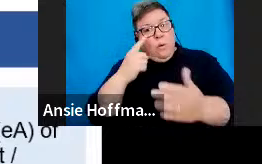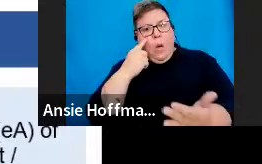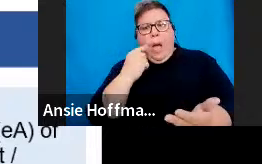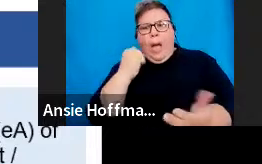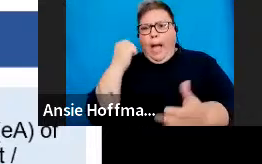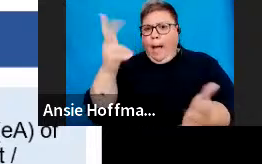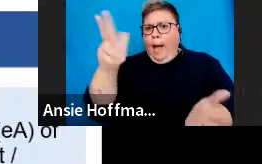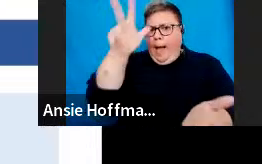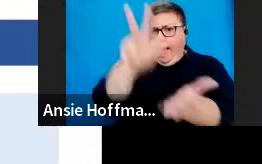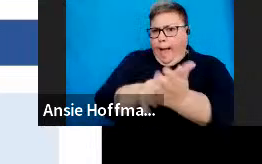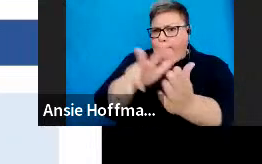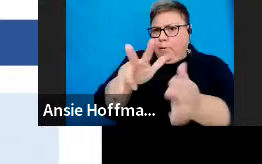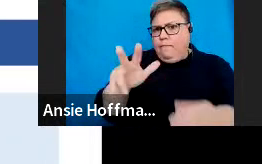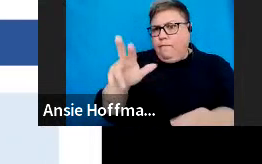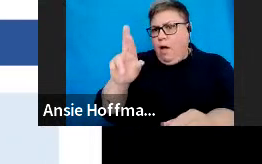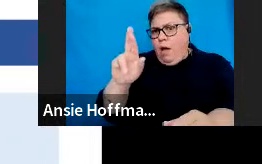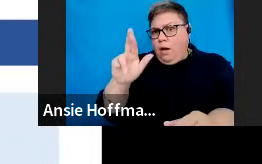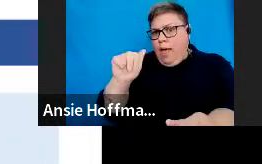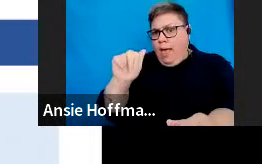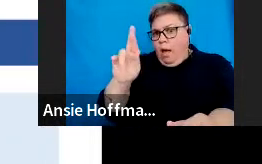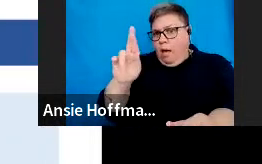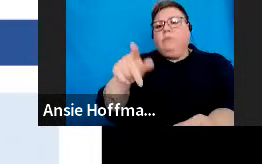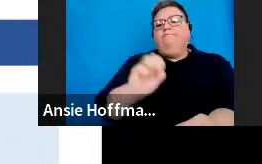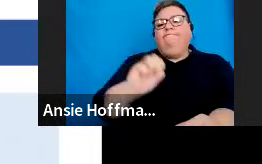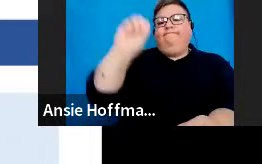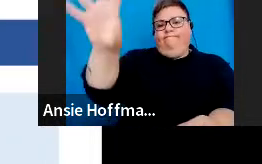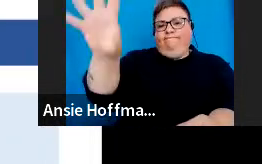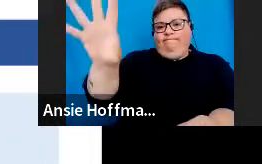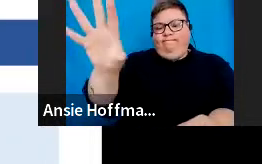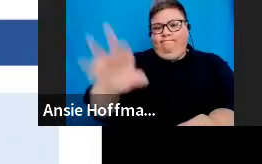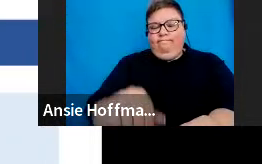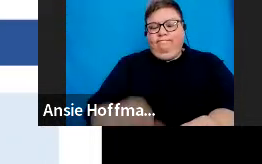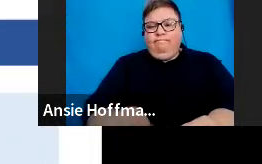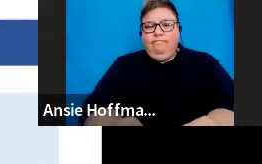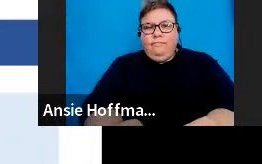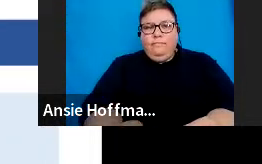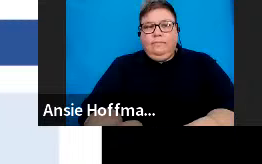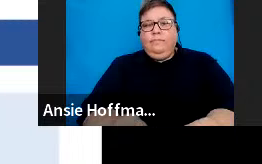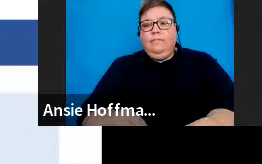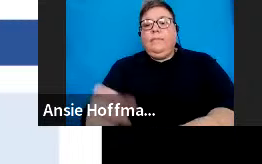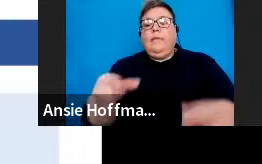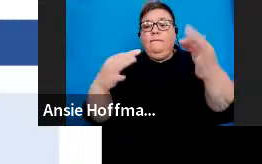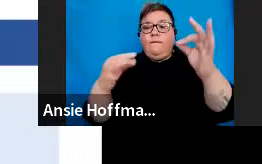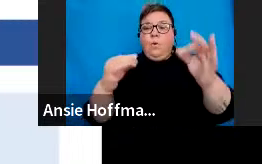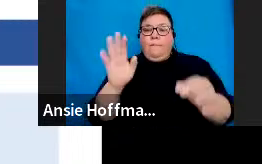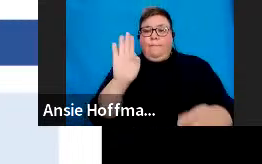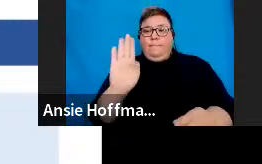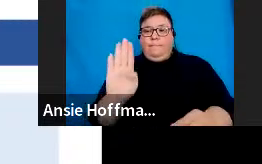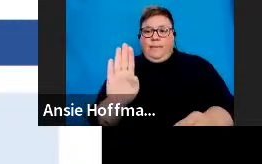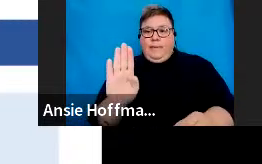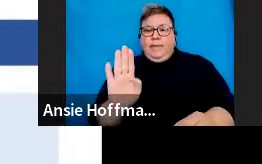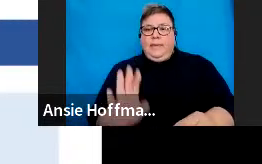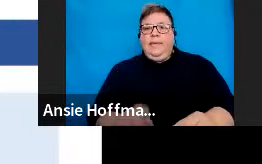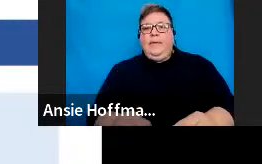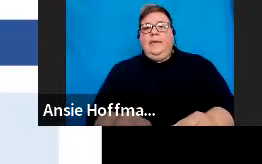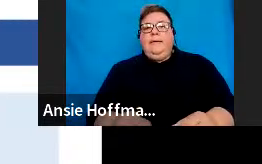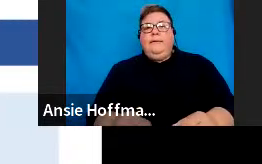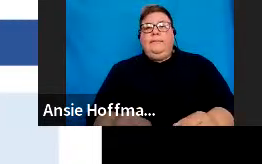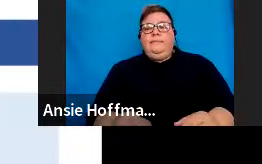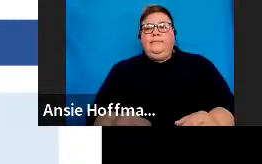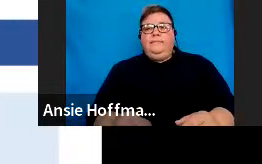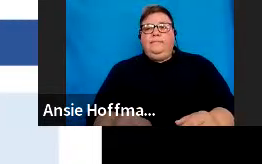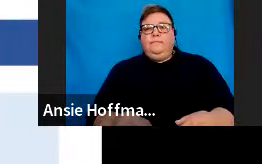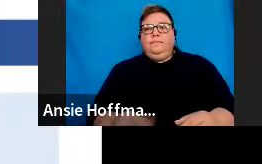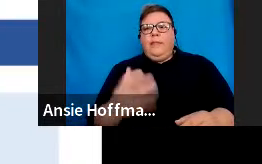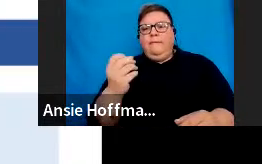a RAF. All right. So, here we've got on the form B, the form B directive request reasons. I'm just going to go through a